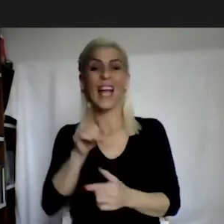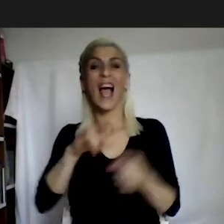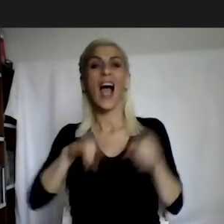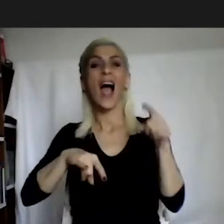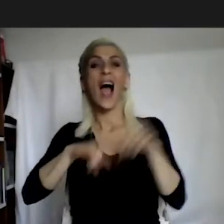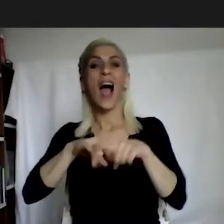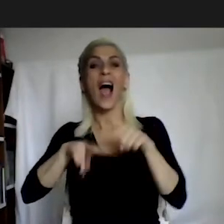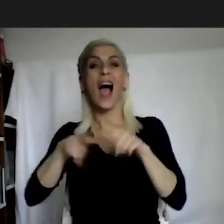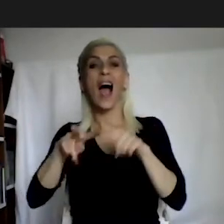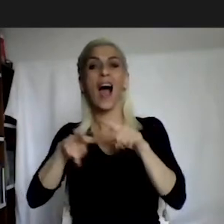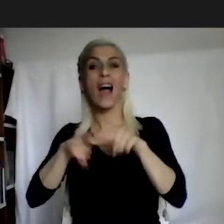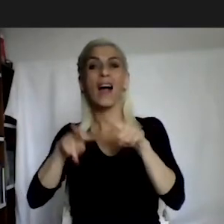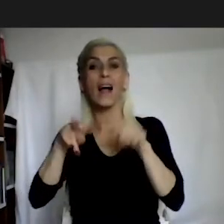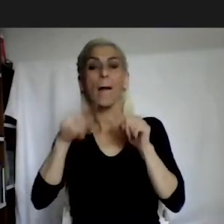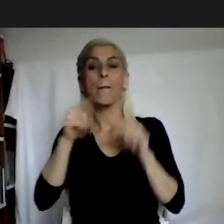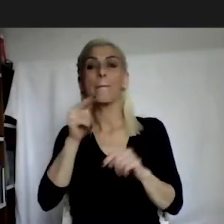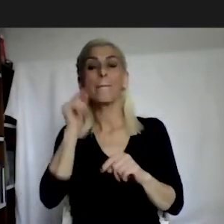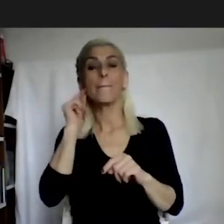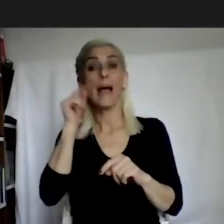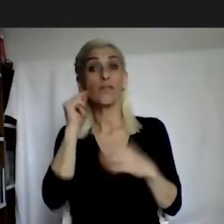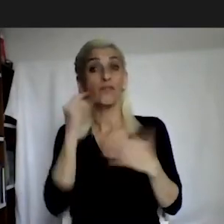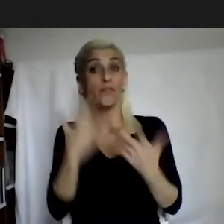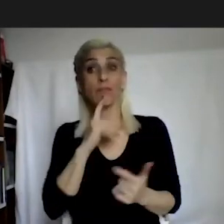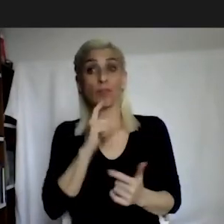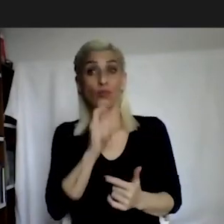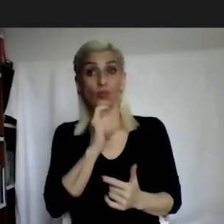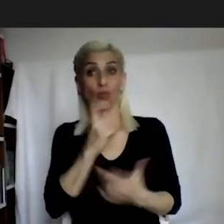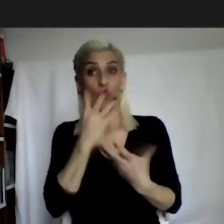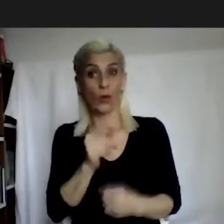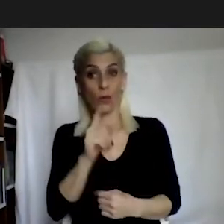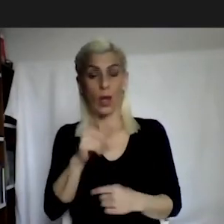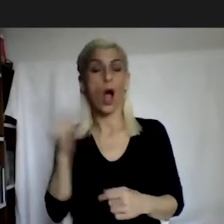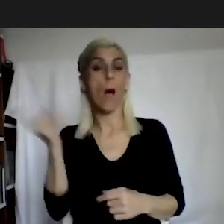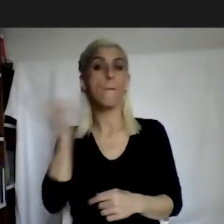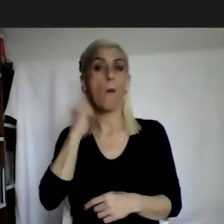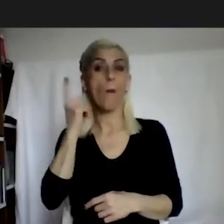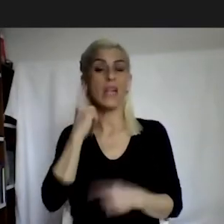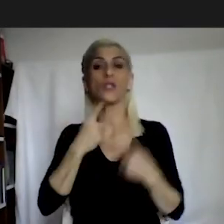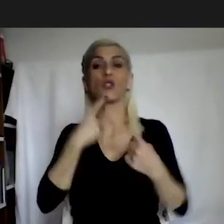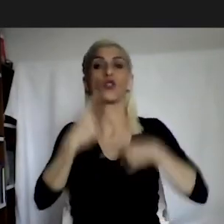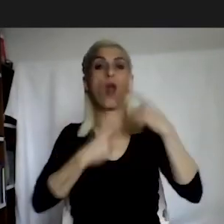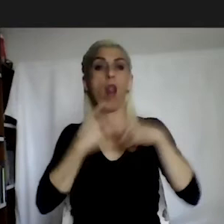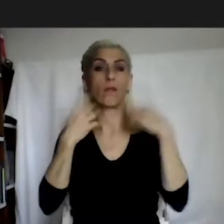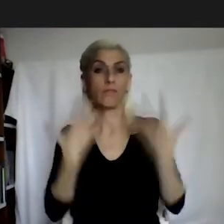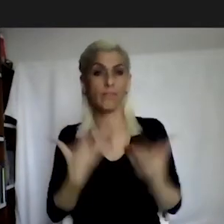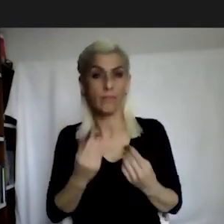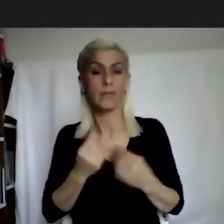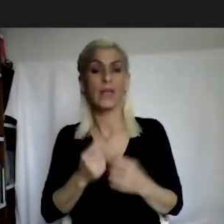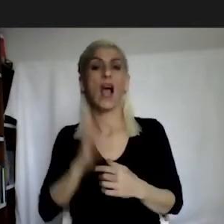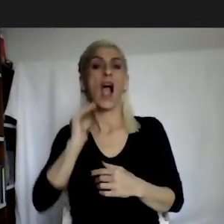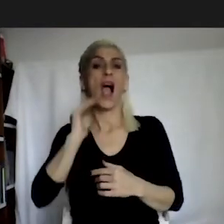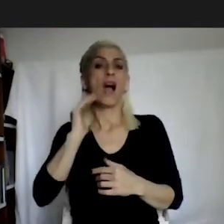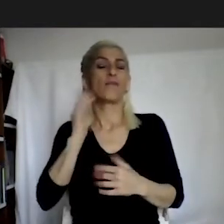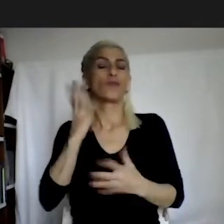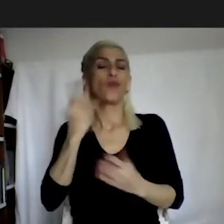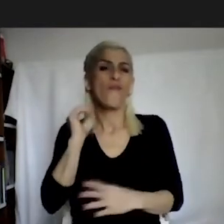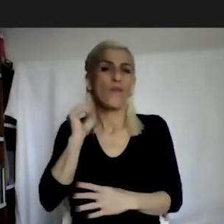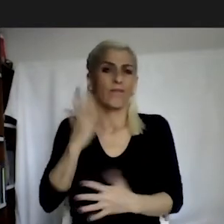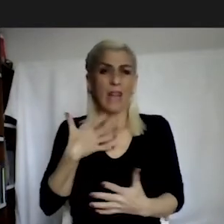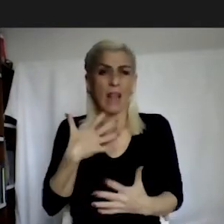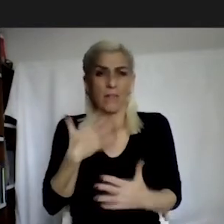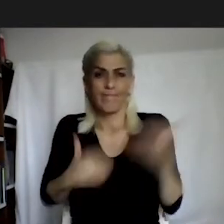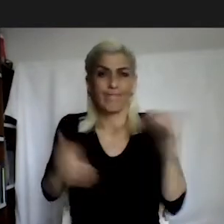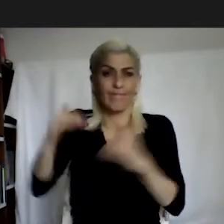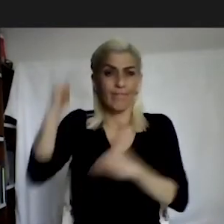listened to the previous speaker who talked about populist political discourse. He talked about alt-right,